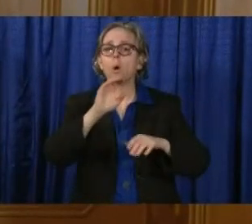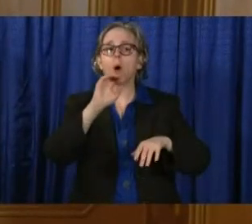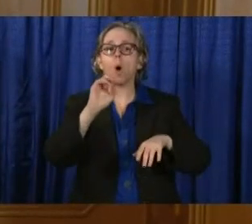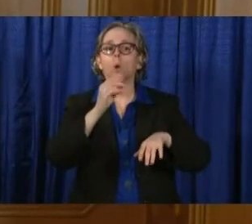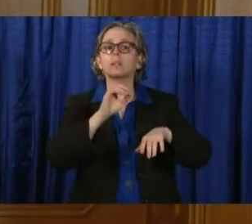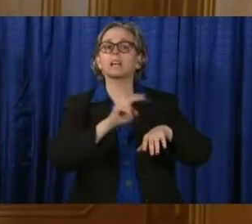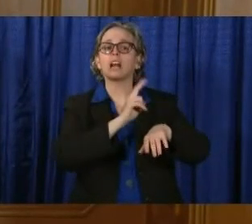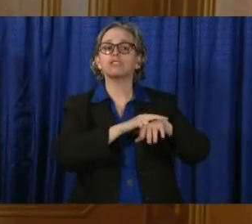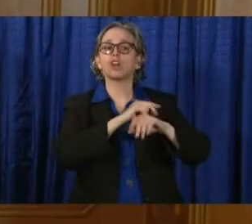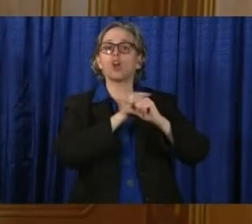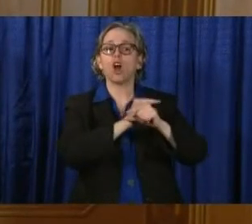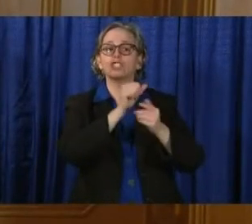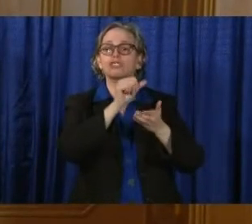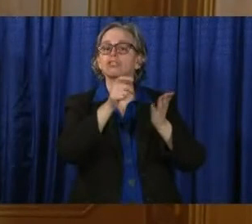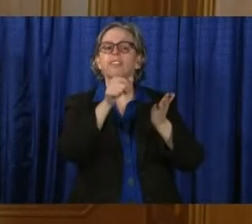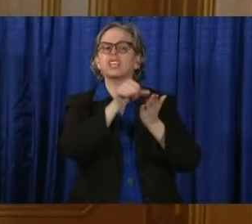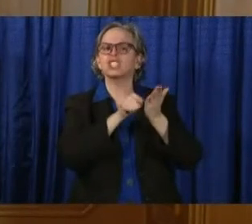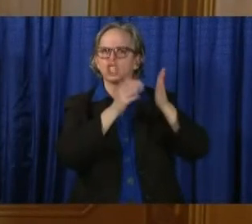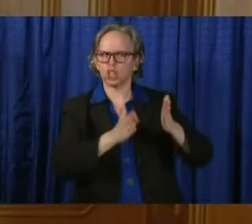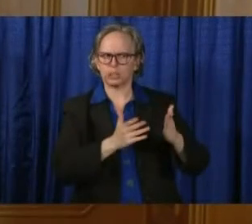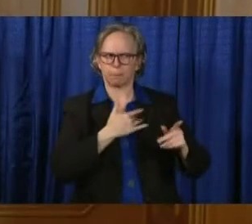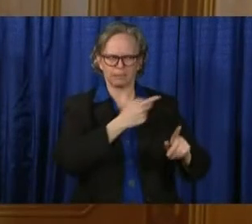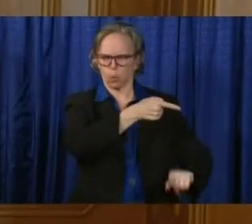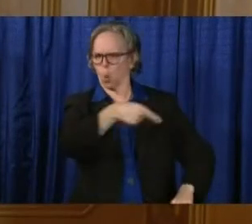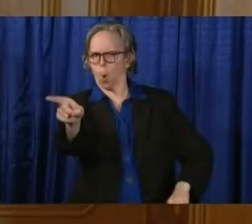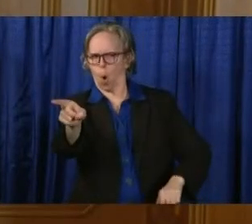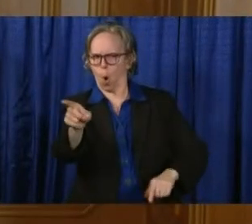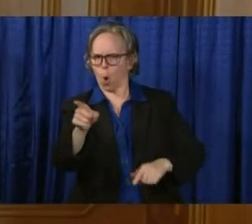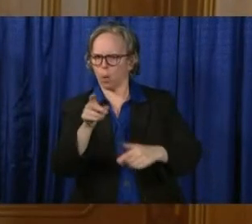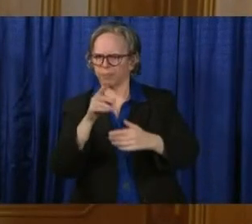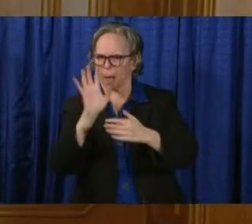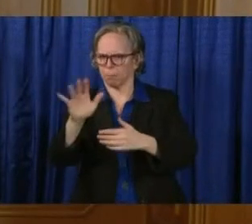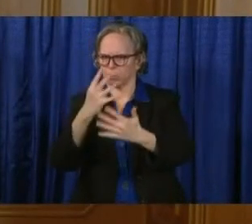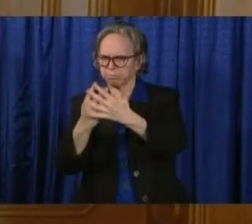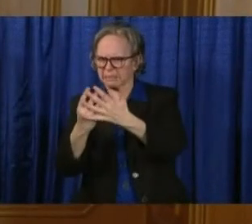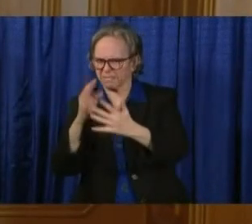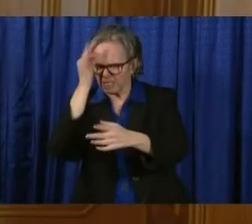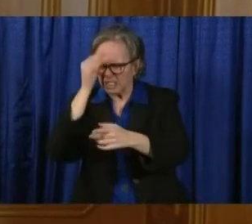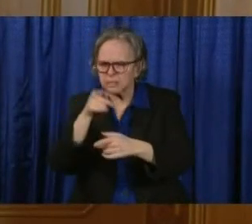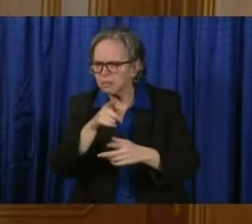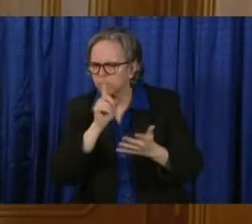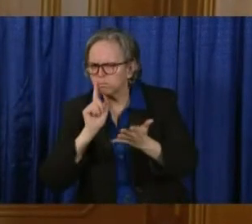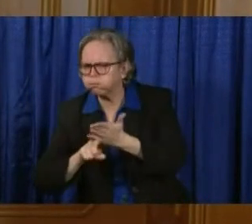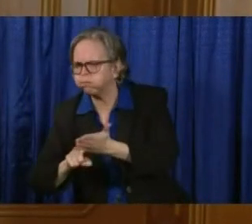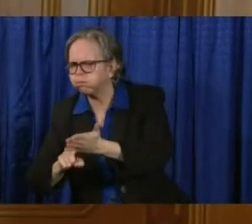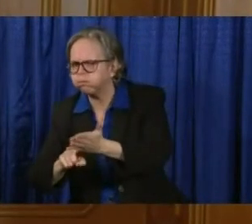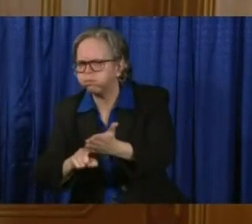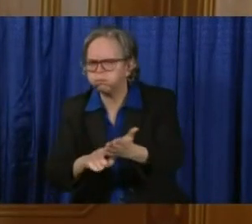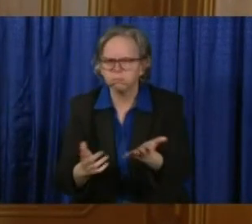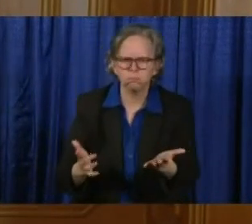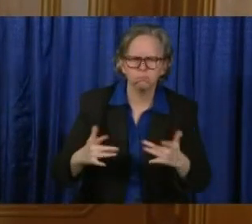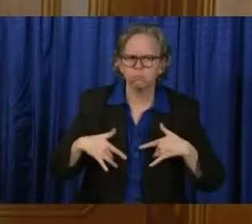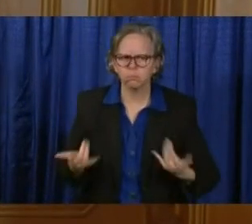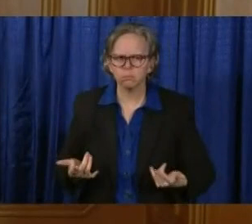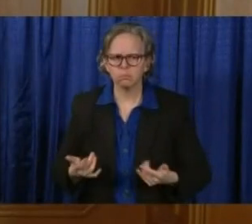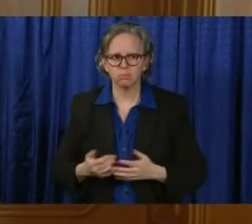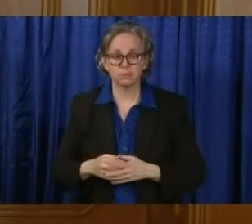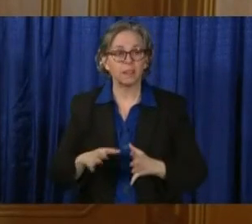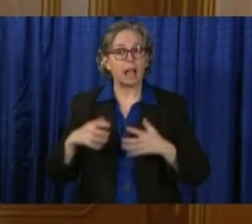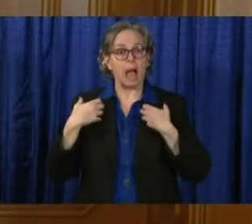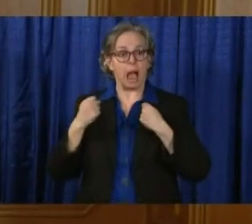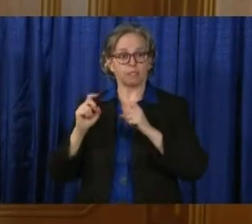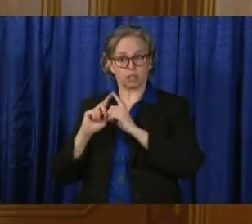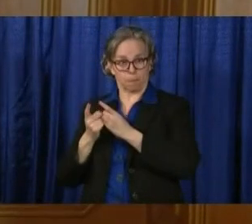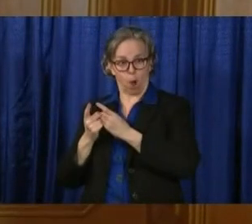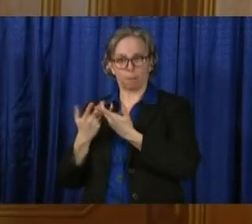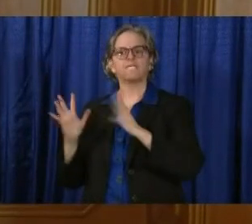the Elkton prison, and the guard came back to me, as well as our health department came back, and said there is no